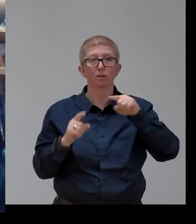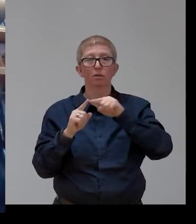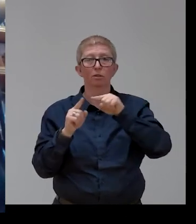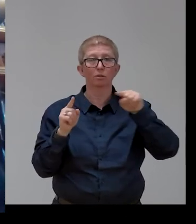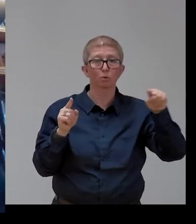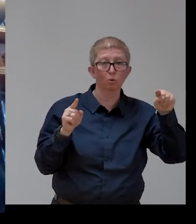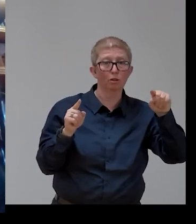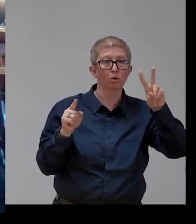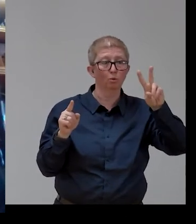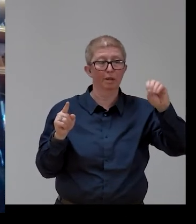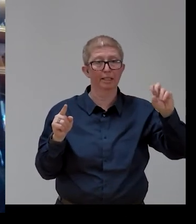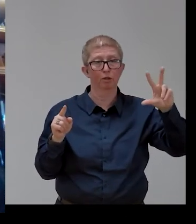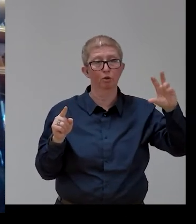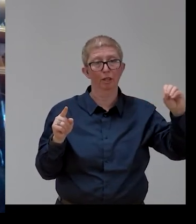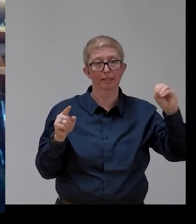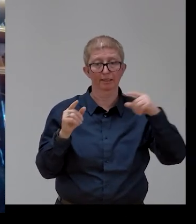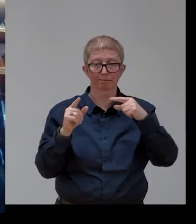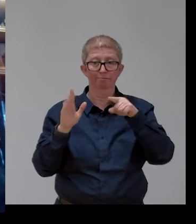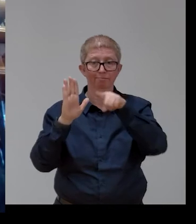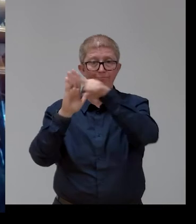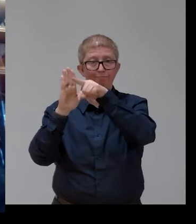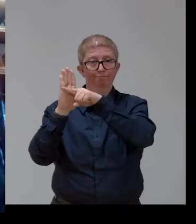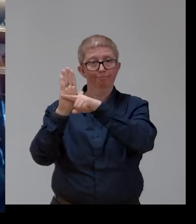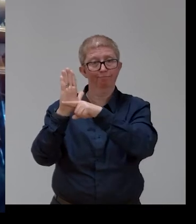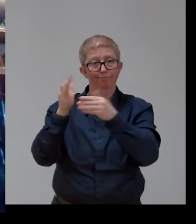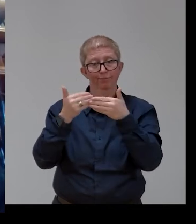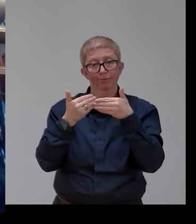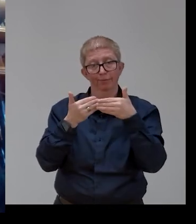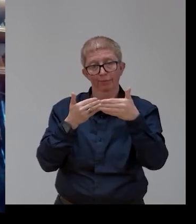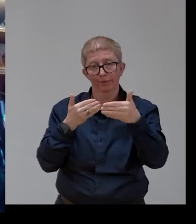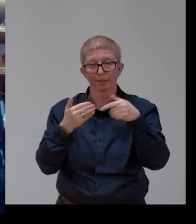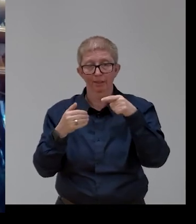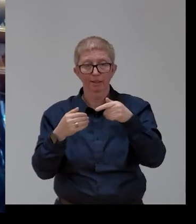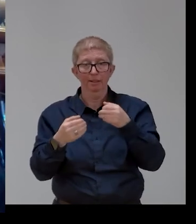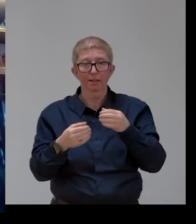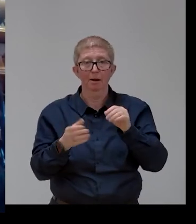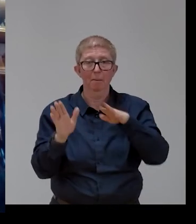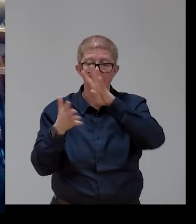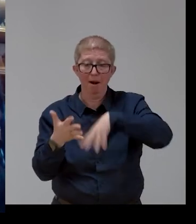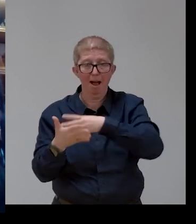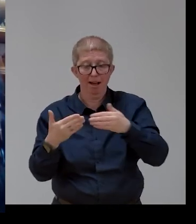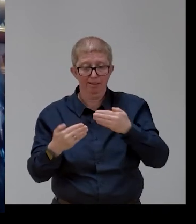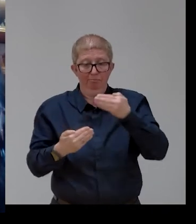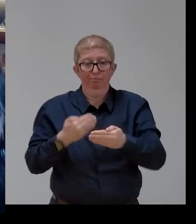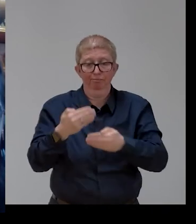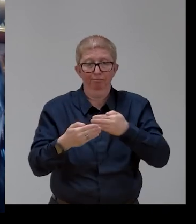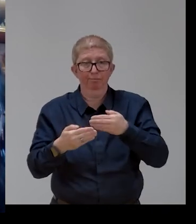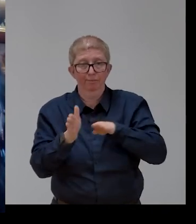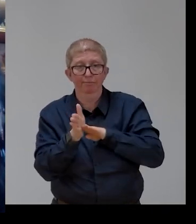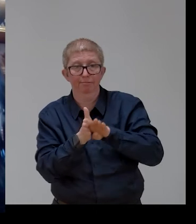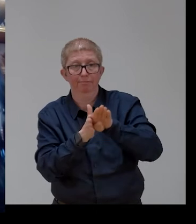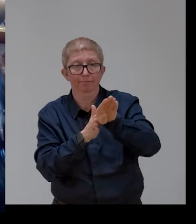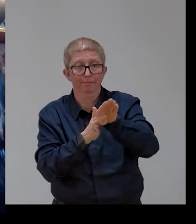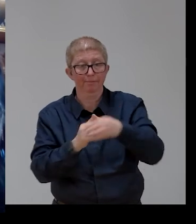preparing are also an invitation for the member states to develop and implement